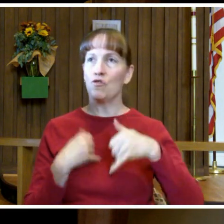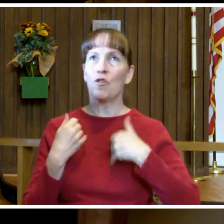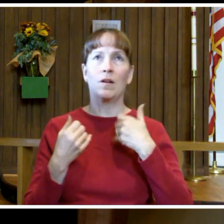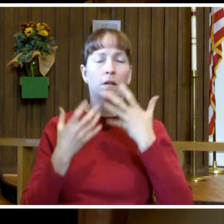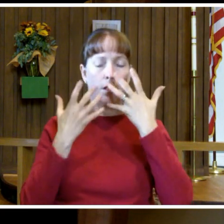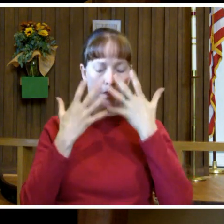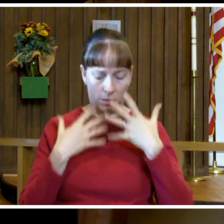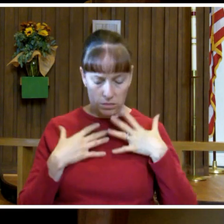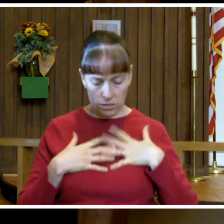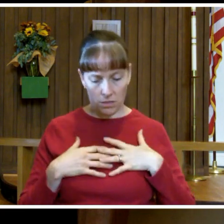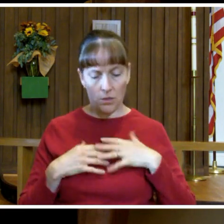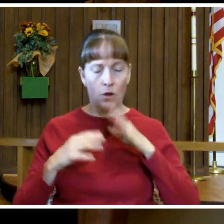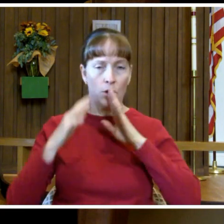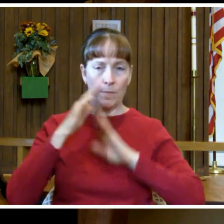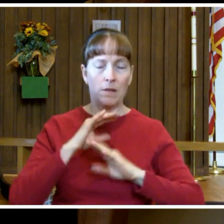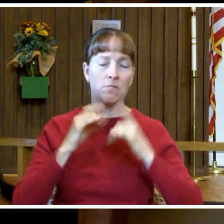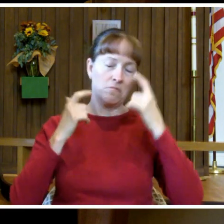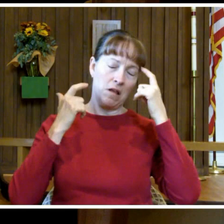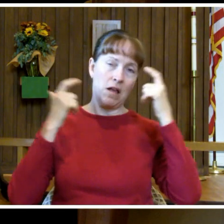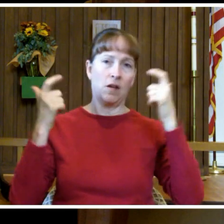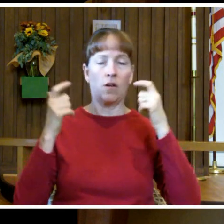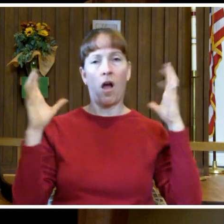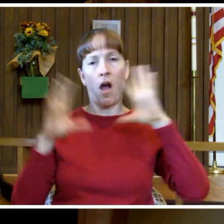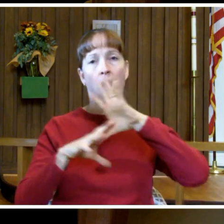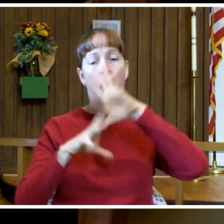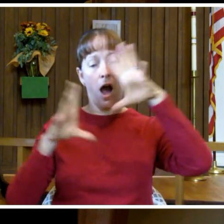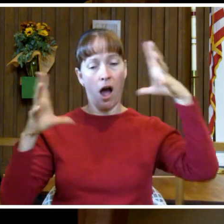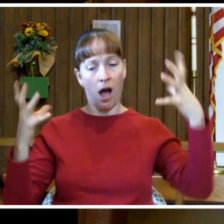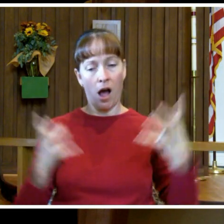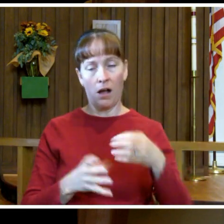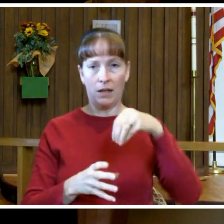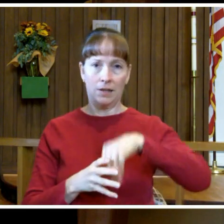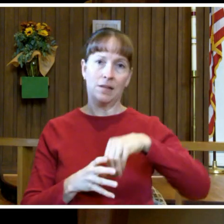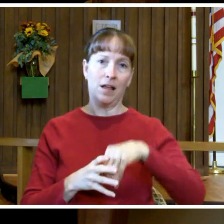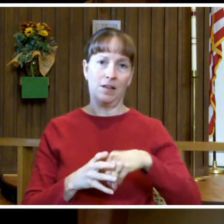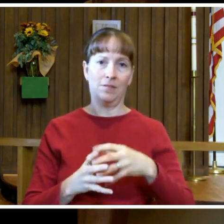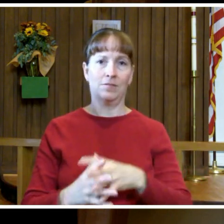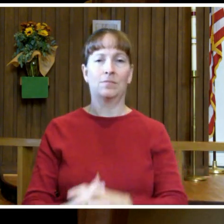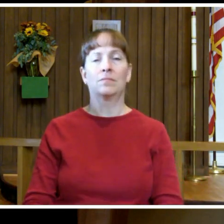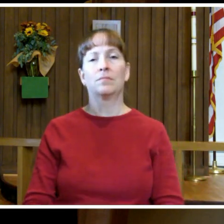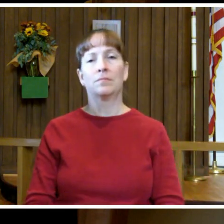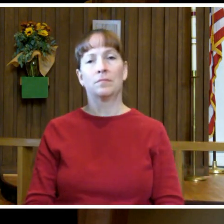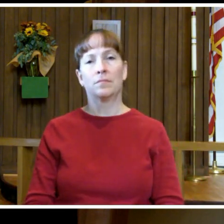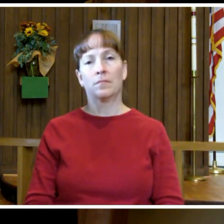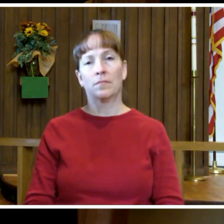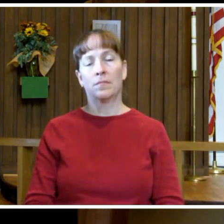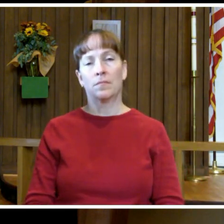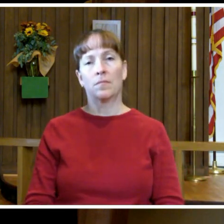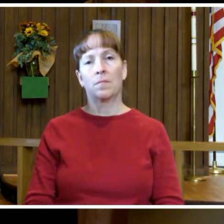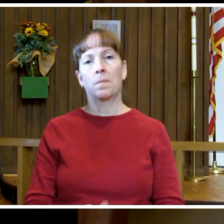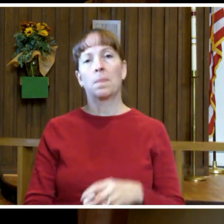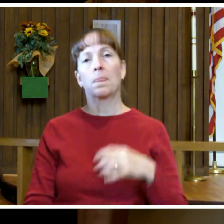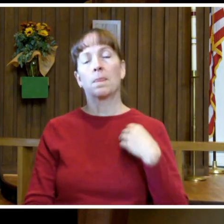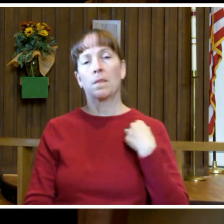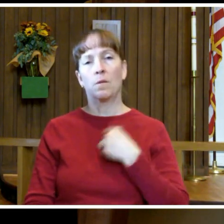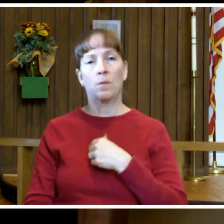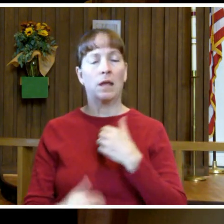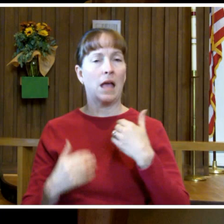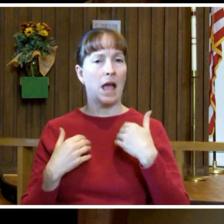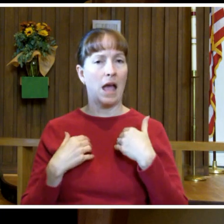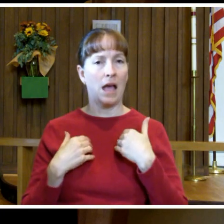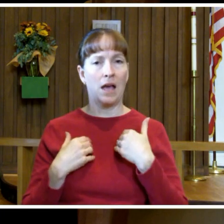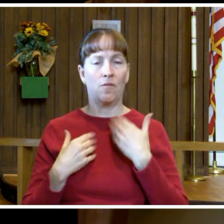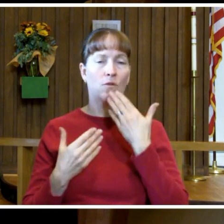humility and arrogance, all wrapped up within them. We have good and bad,